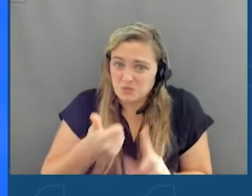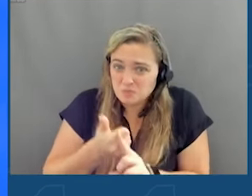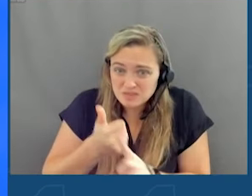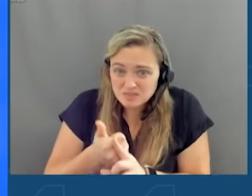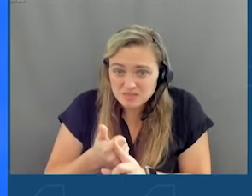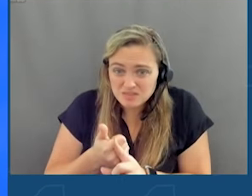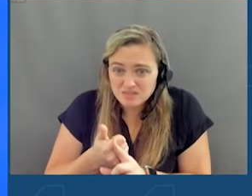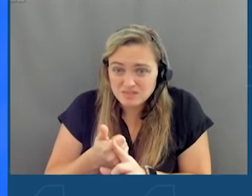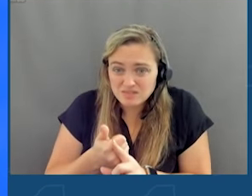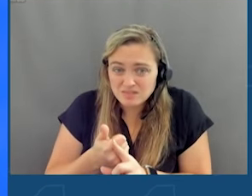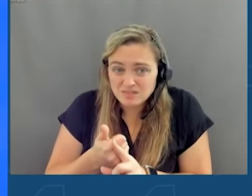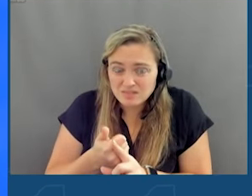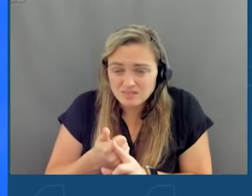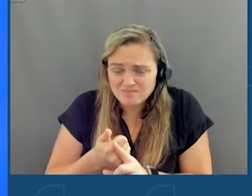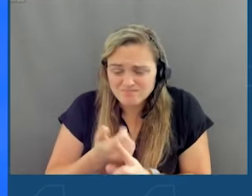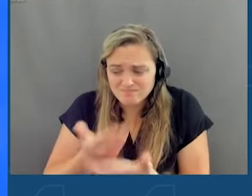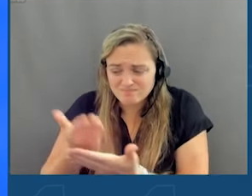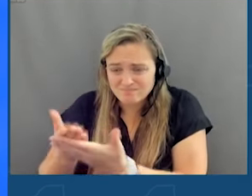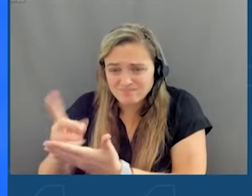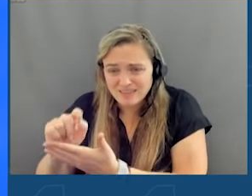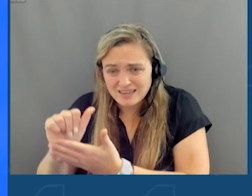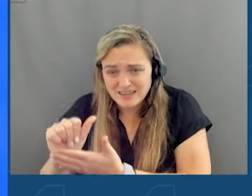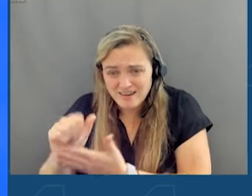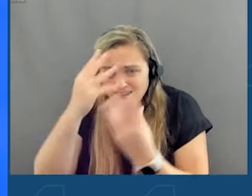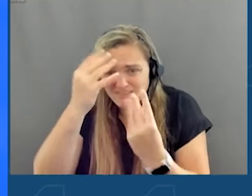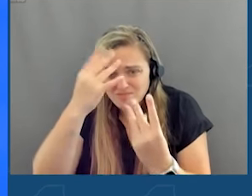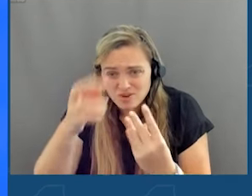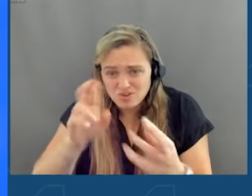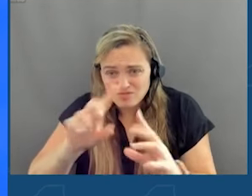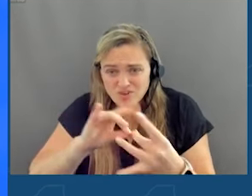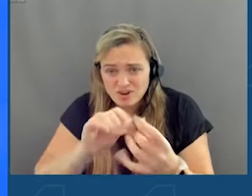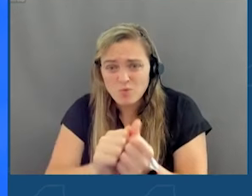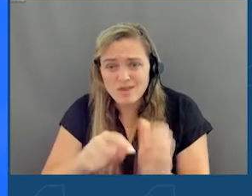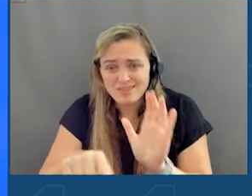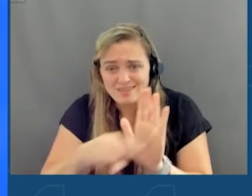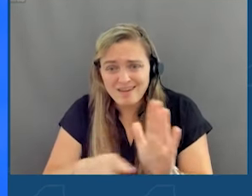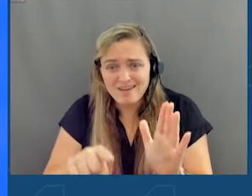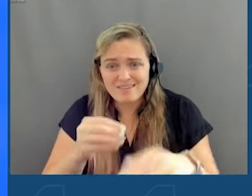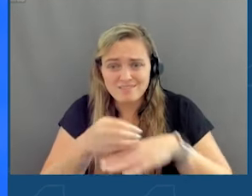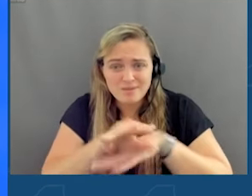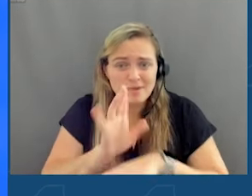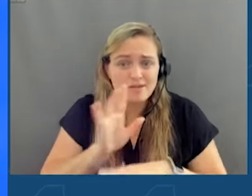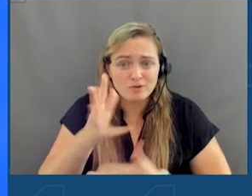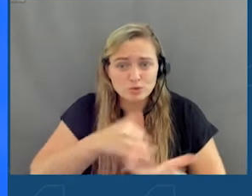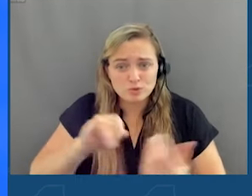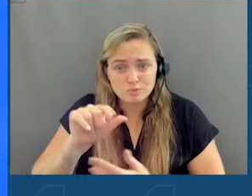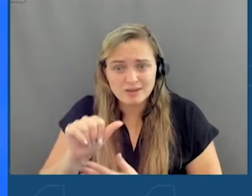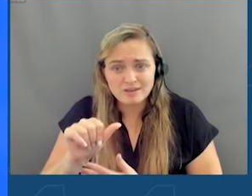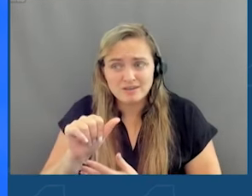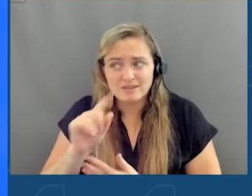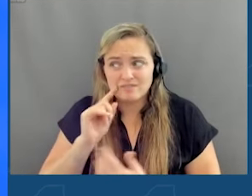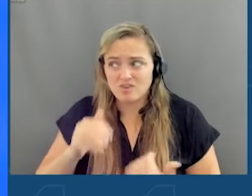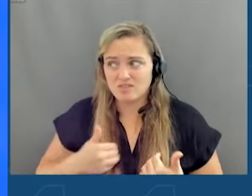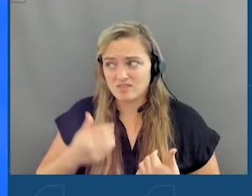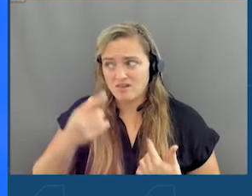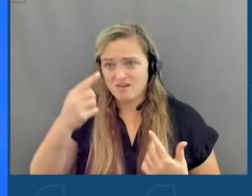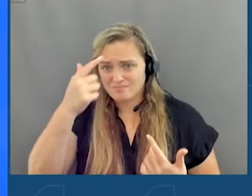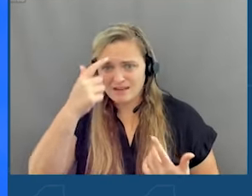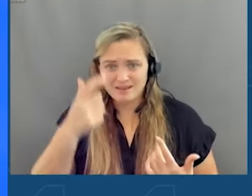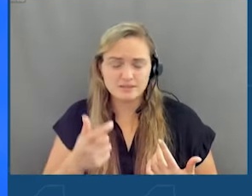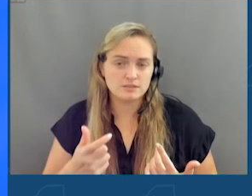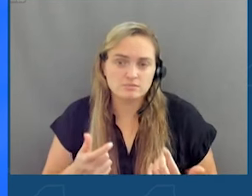The data around the negative effects of social media on these young minds is irrefutable.